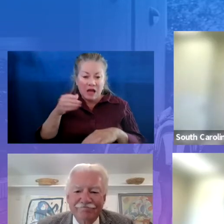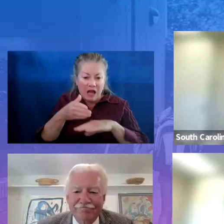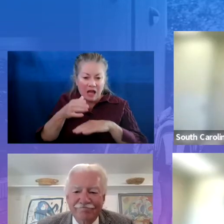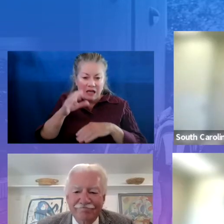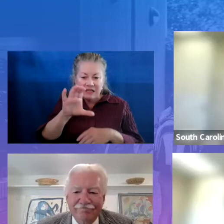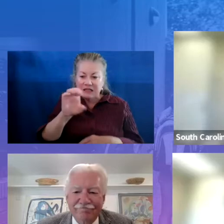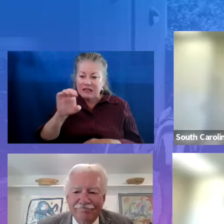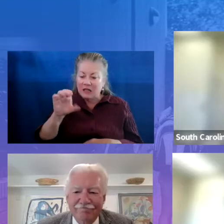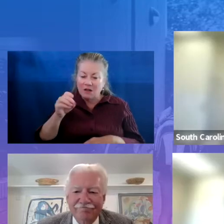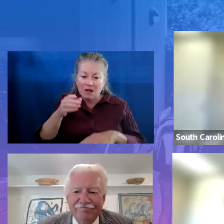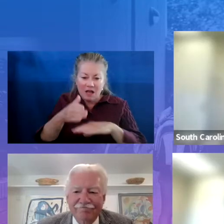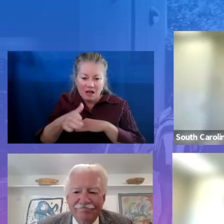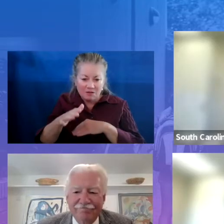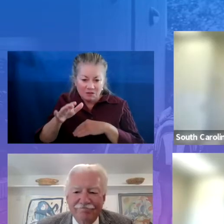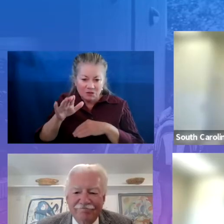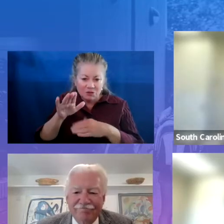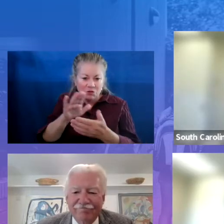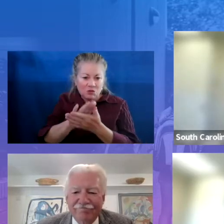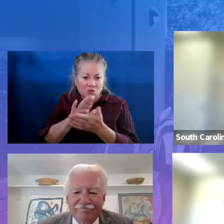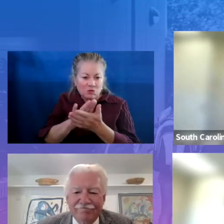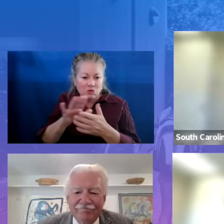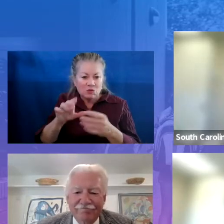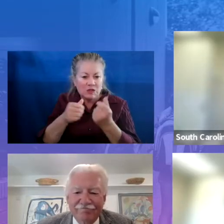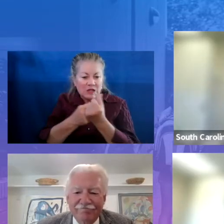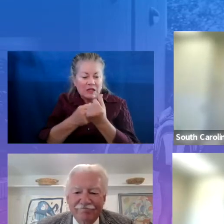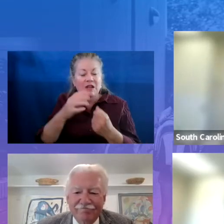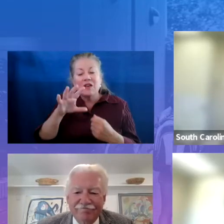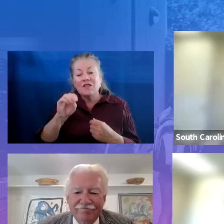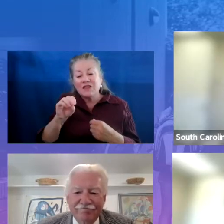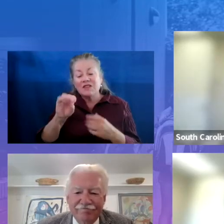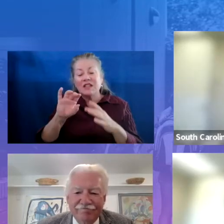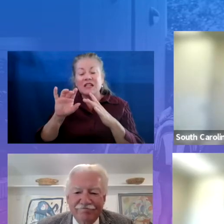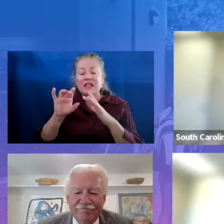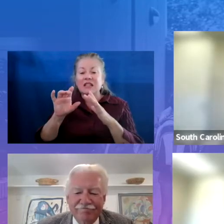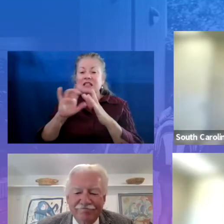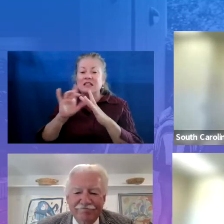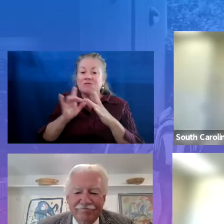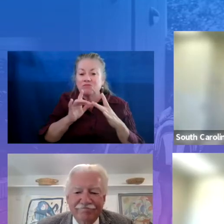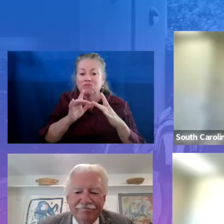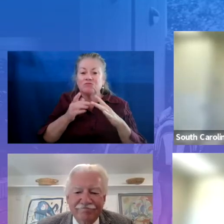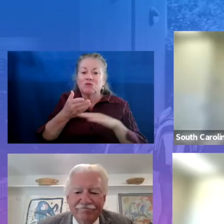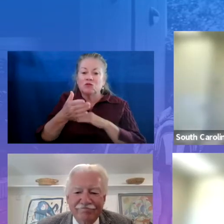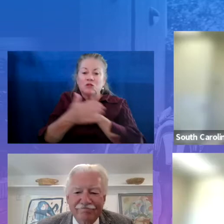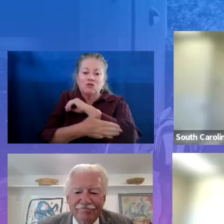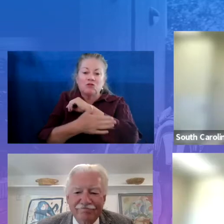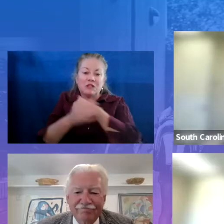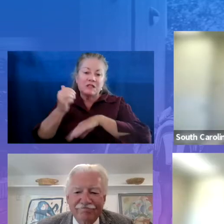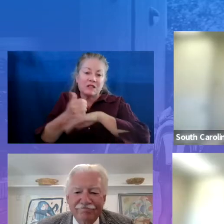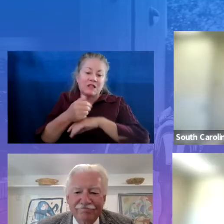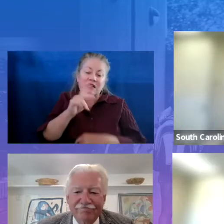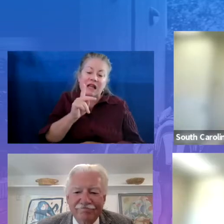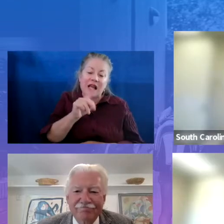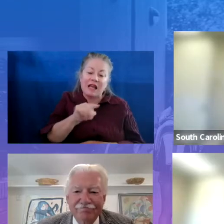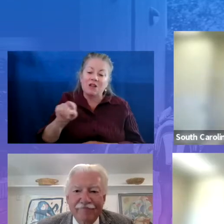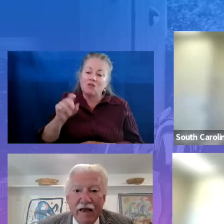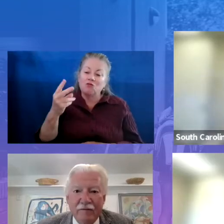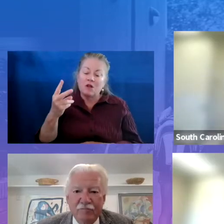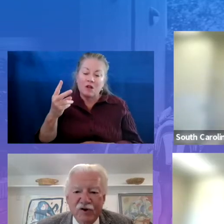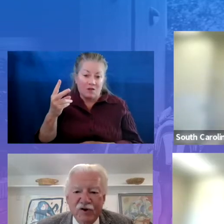statewide networks across the country established to support K-12 students outside of the regular school day.